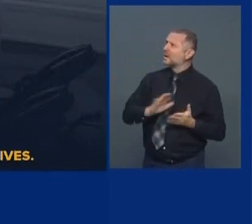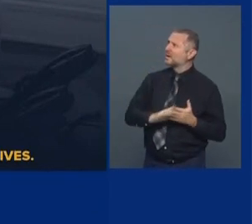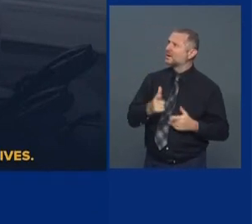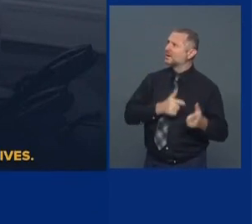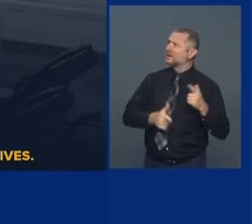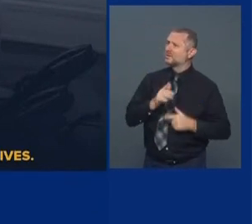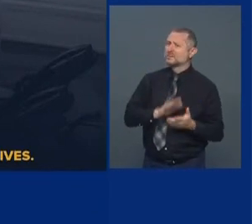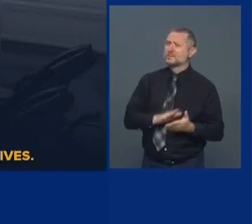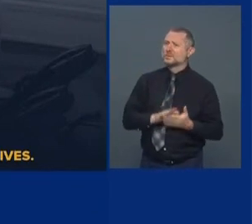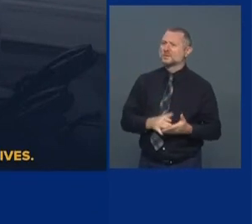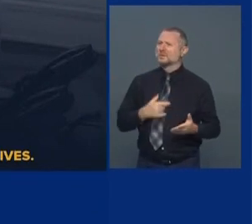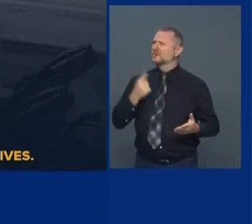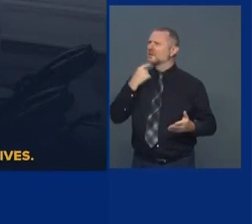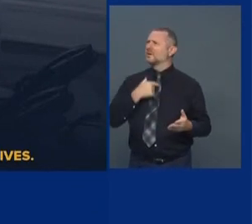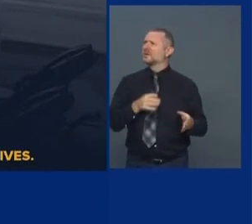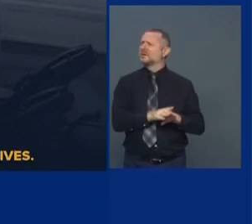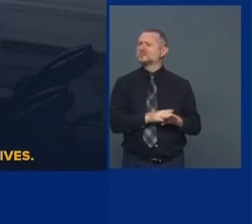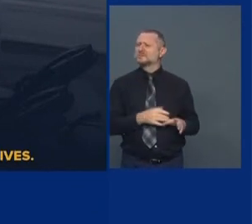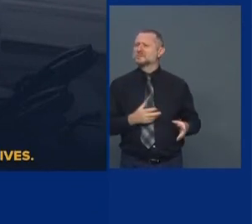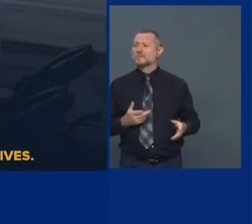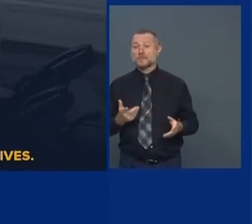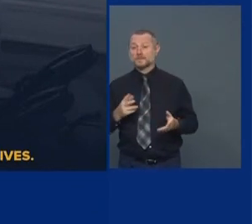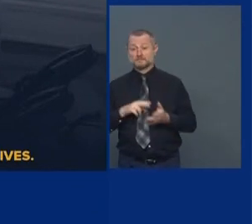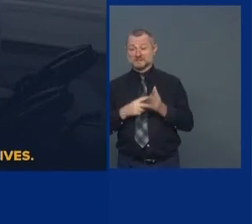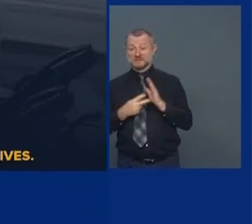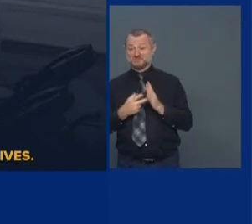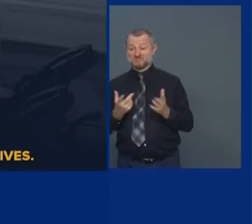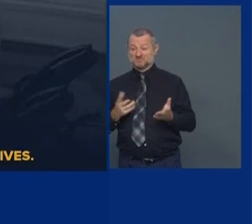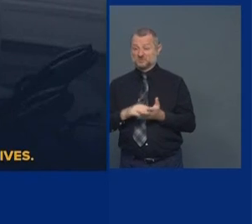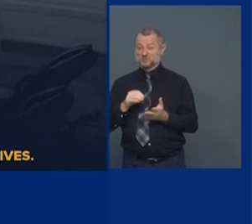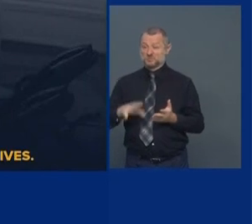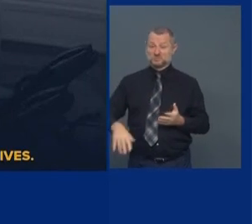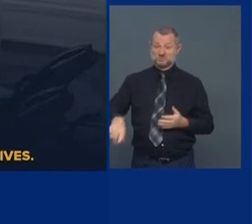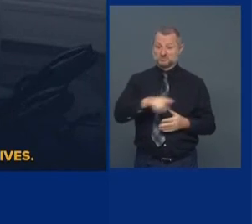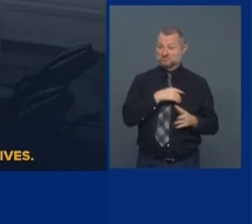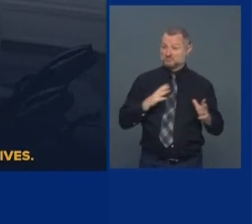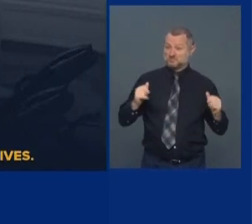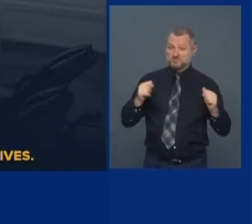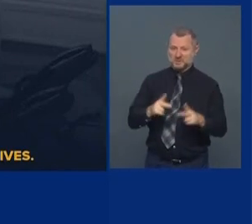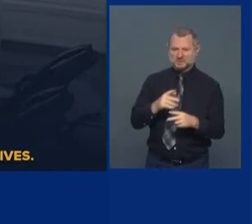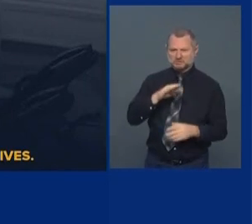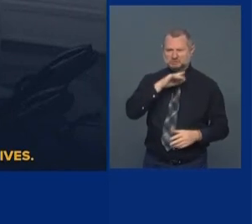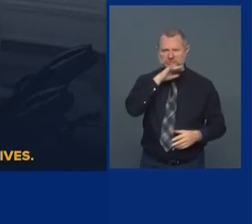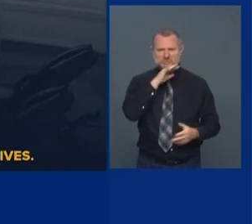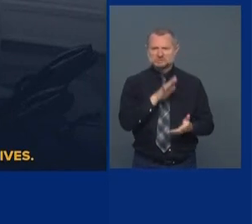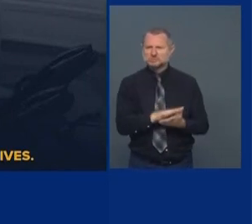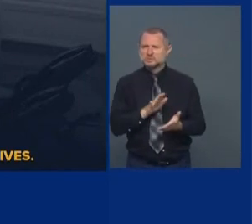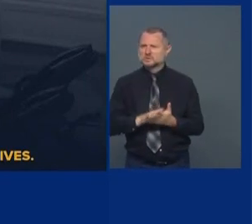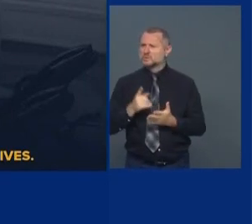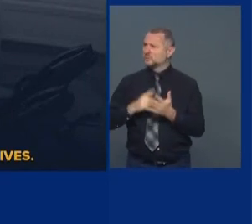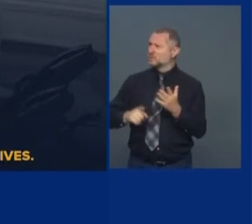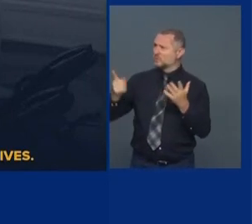Students should go back to a dirty school? Is that what you want your child to do?